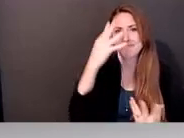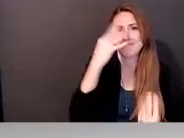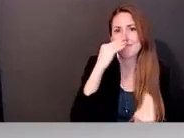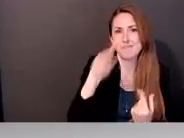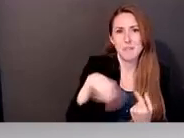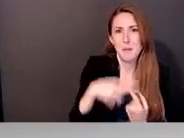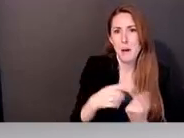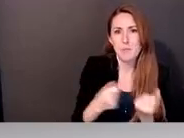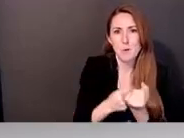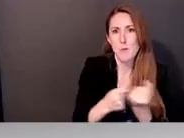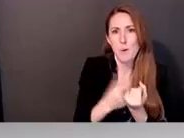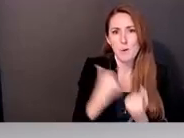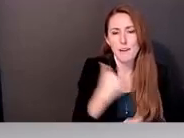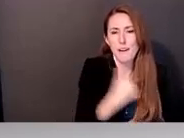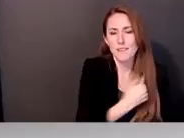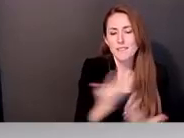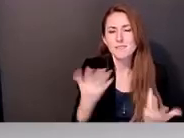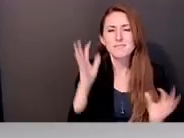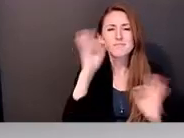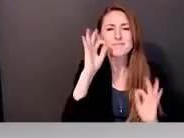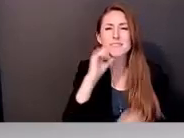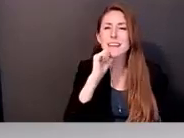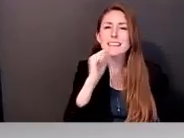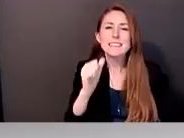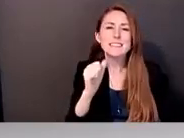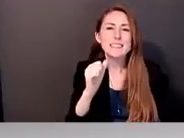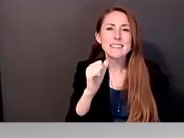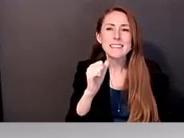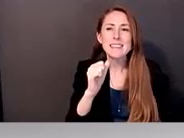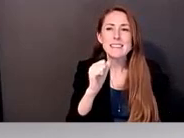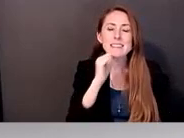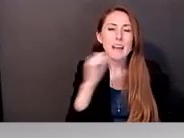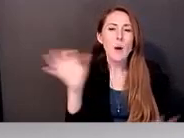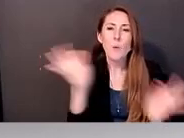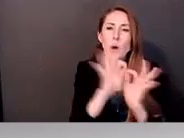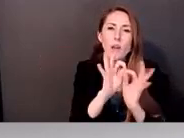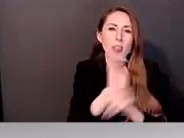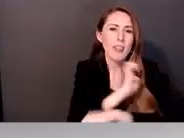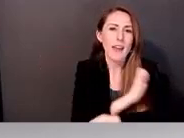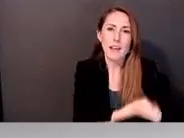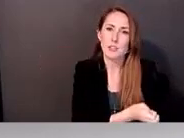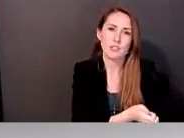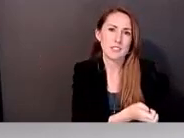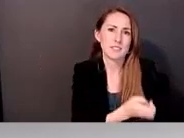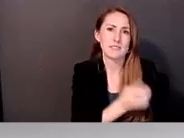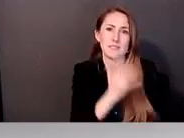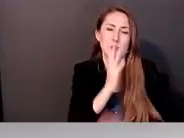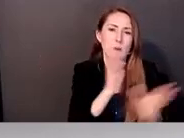it just seemed like not probably worth the energy to share, but I don't know. You never know. It might have been good to do.